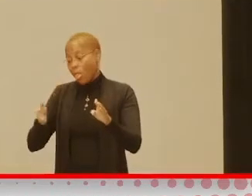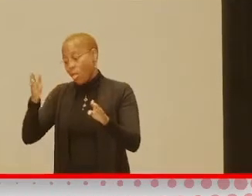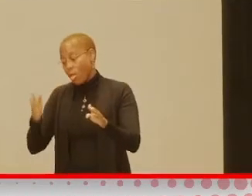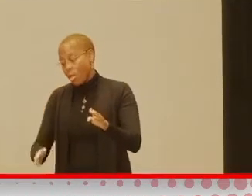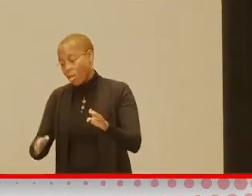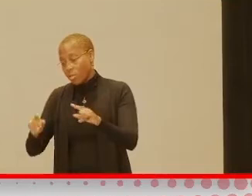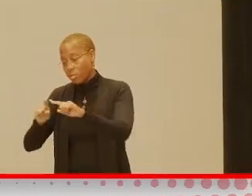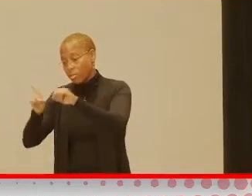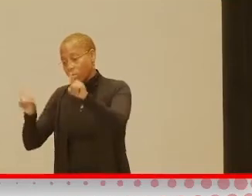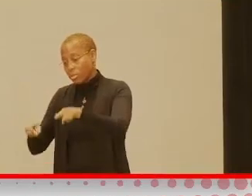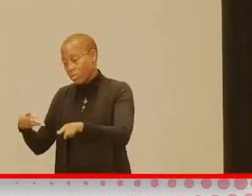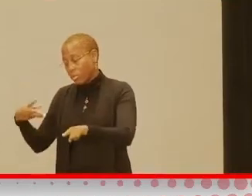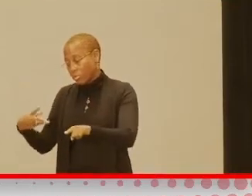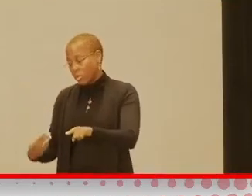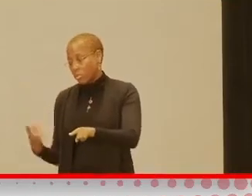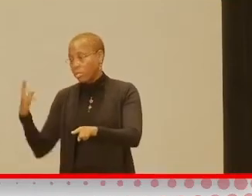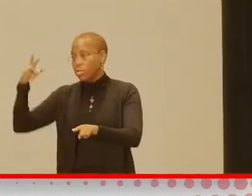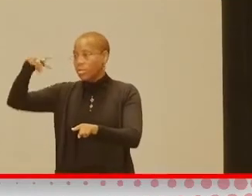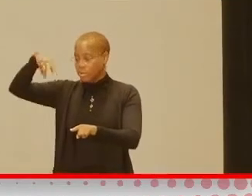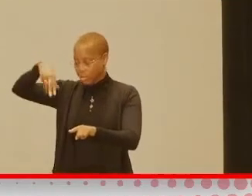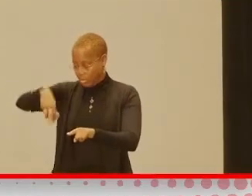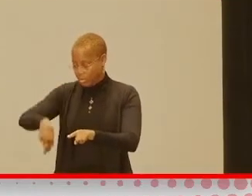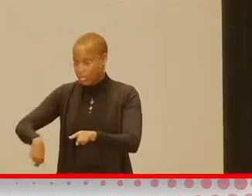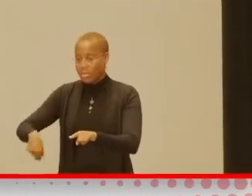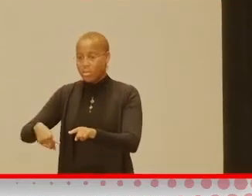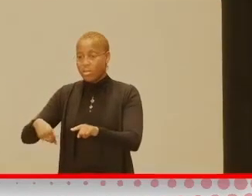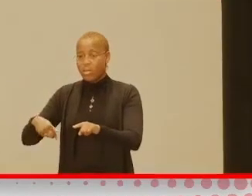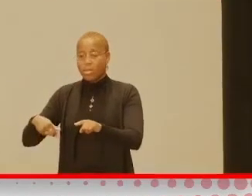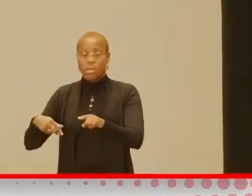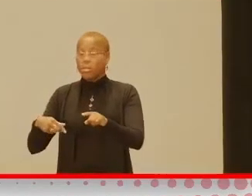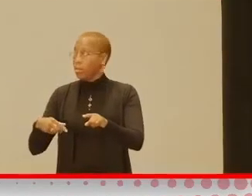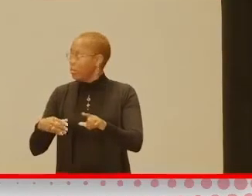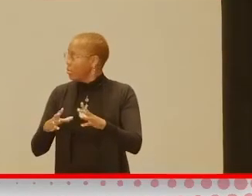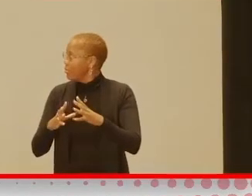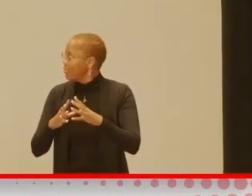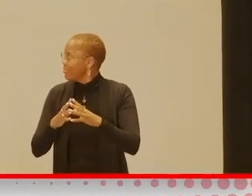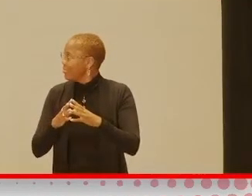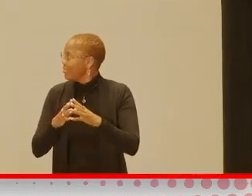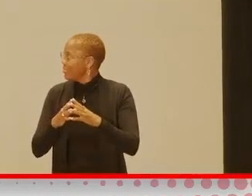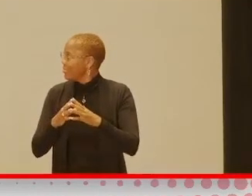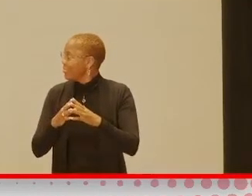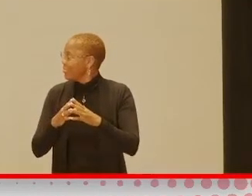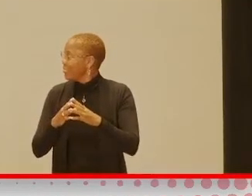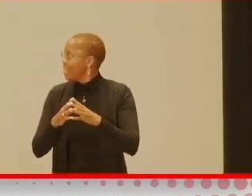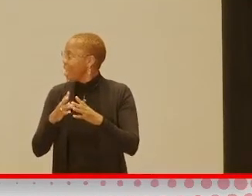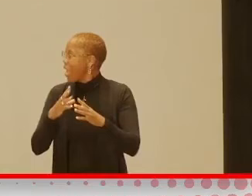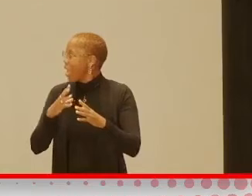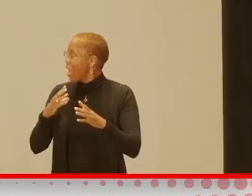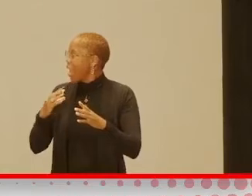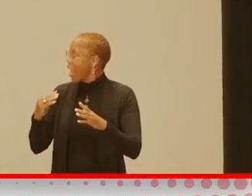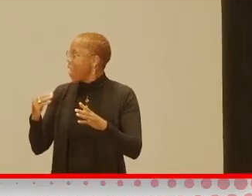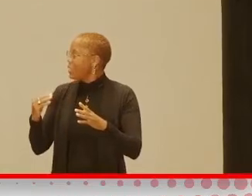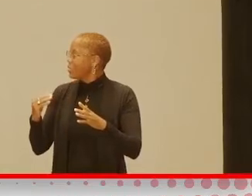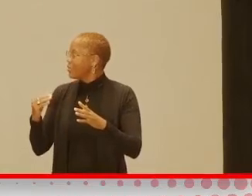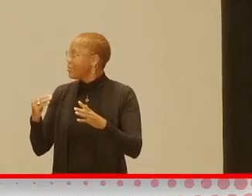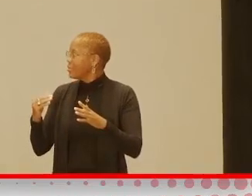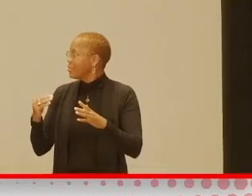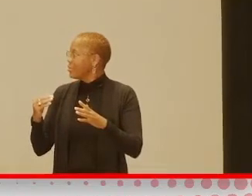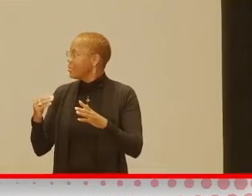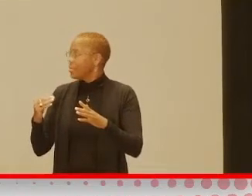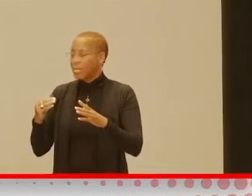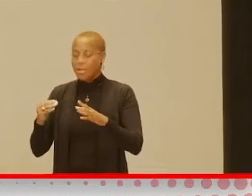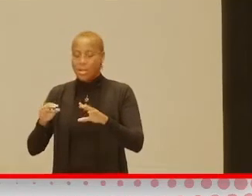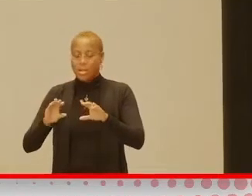mesh from one side, and put the little, I guess it's the mattress